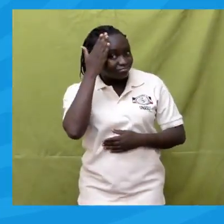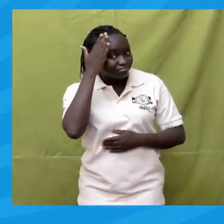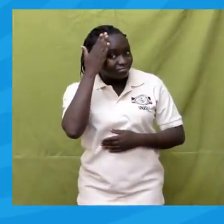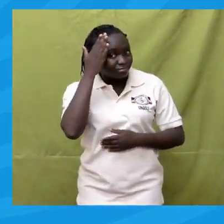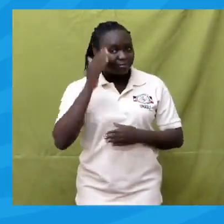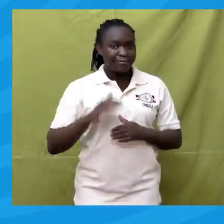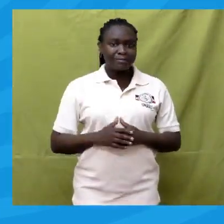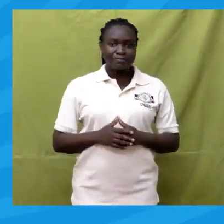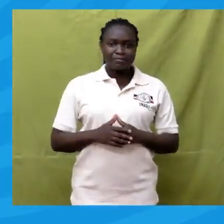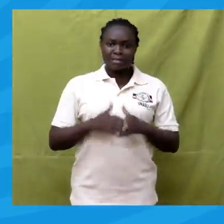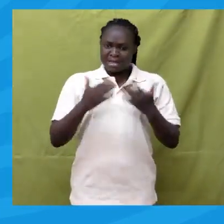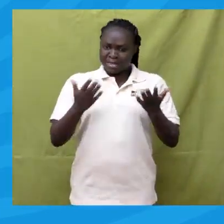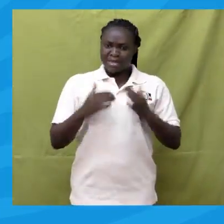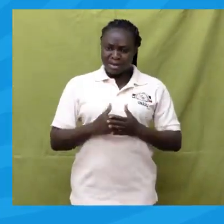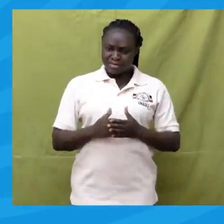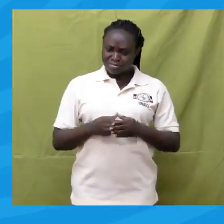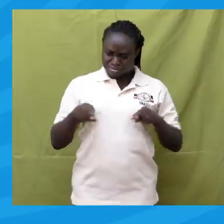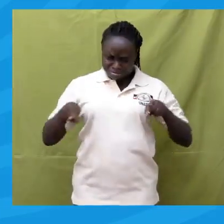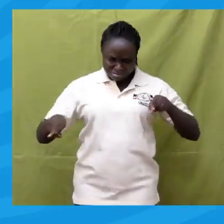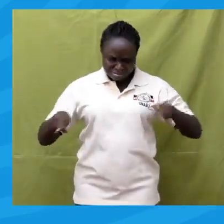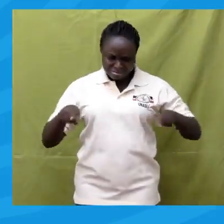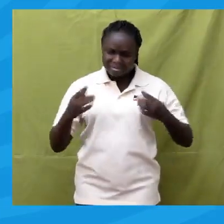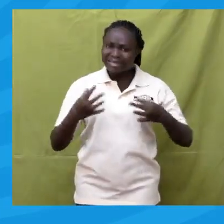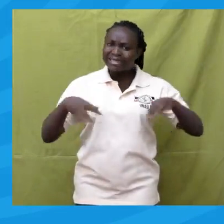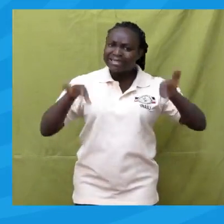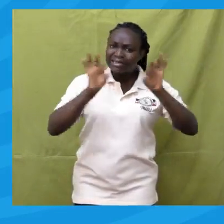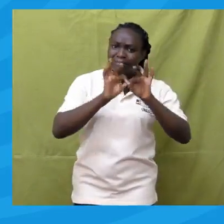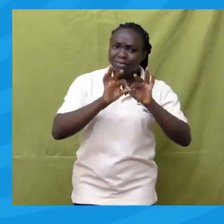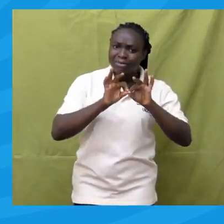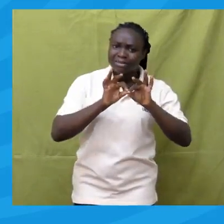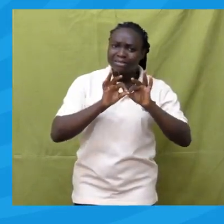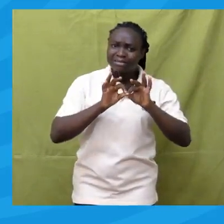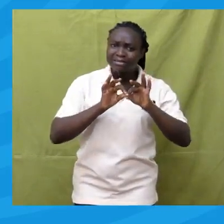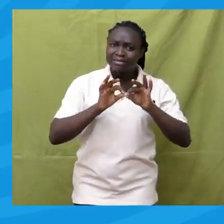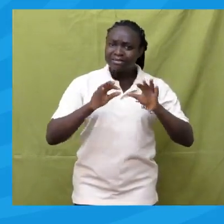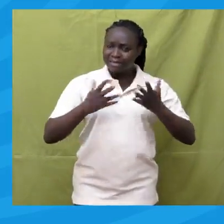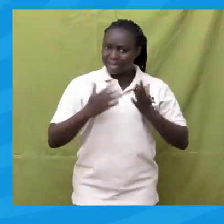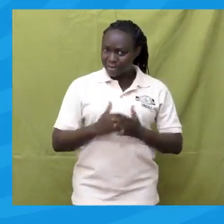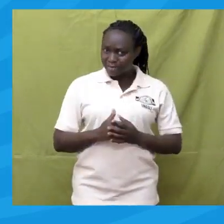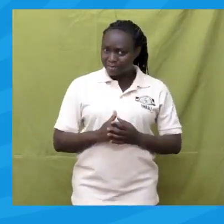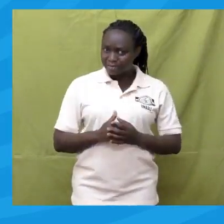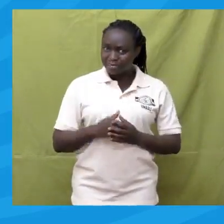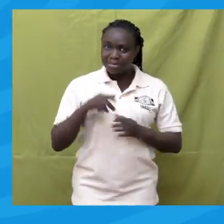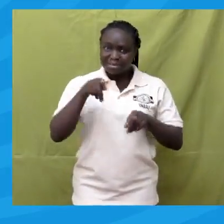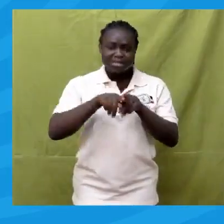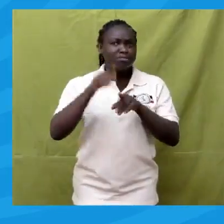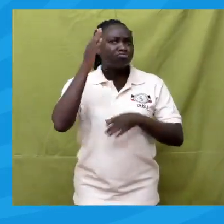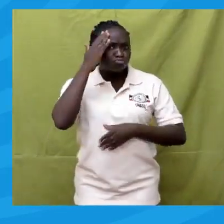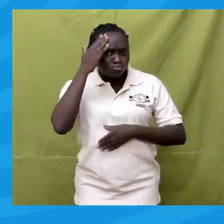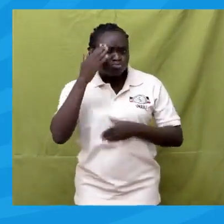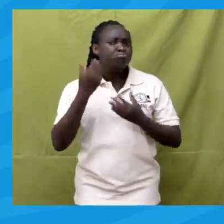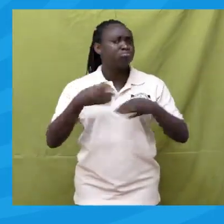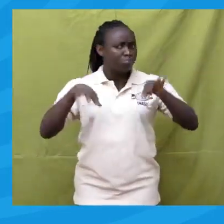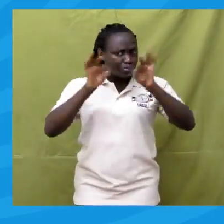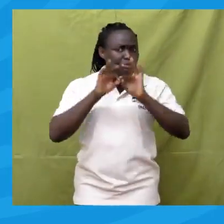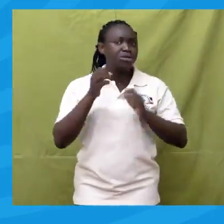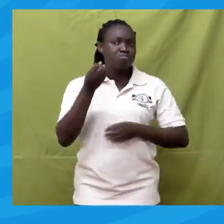Equivalent sets. are very important. Knowing equivalent sets is very important.